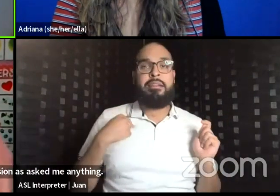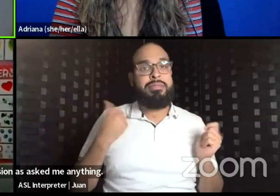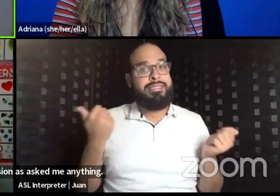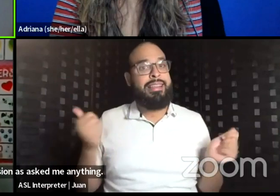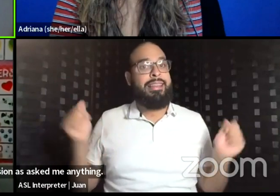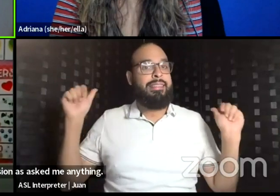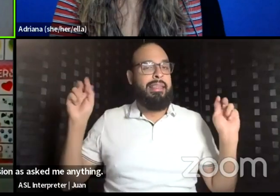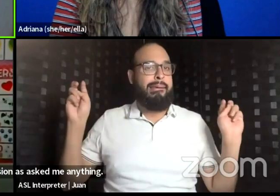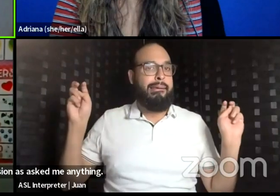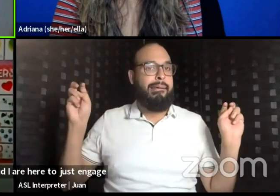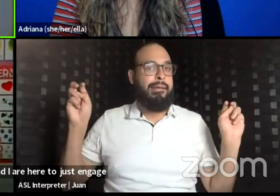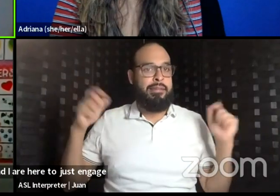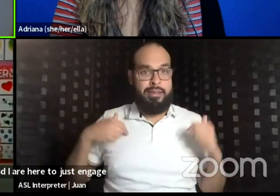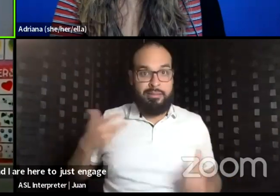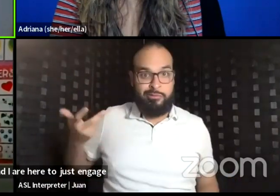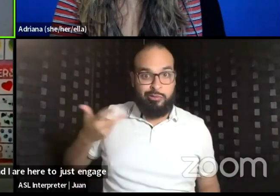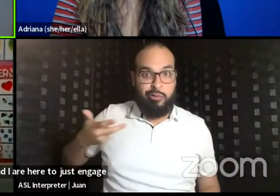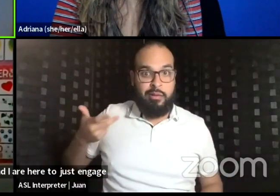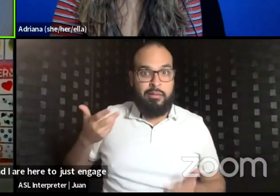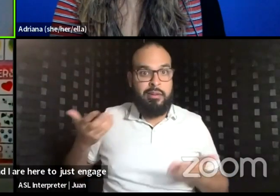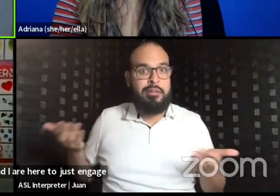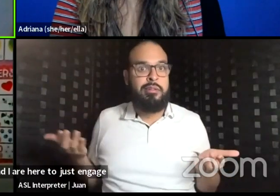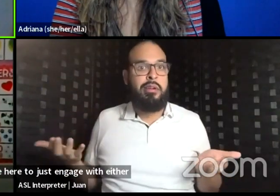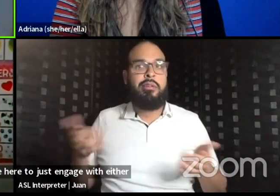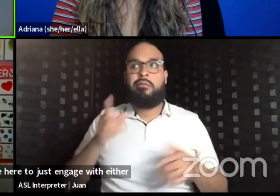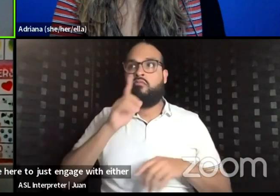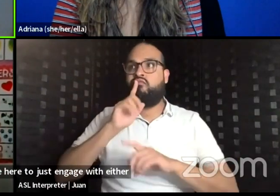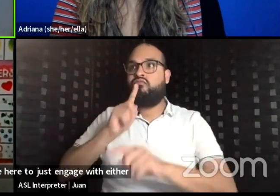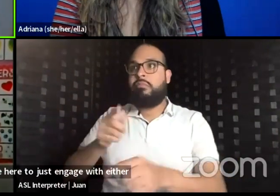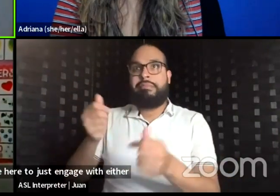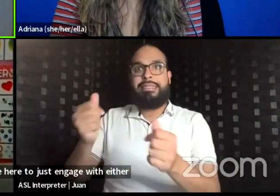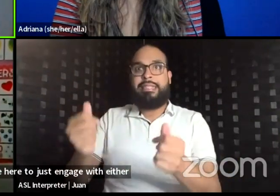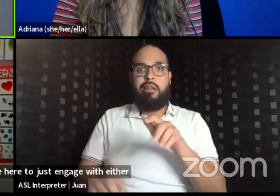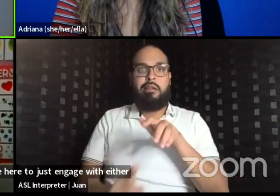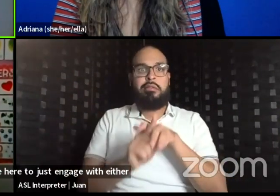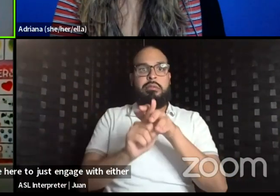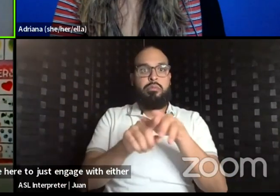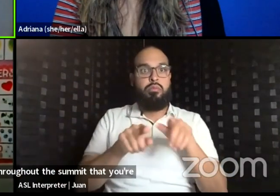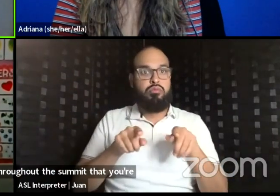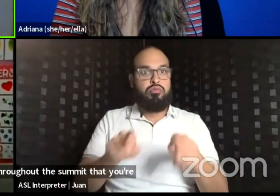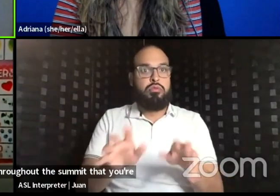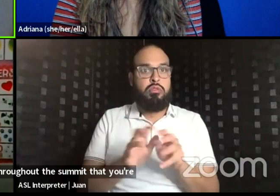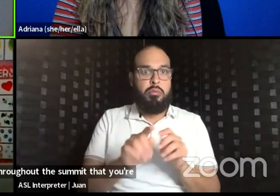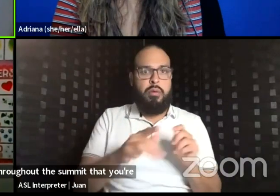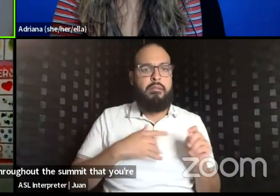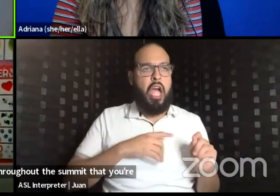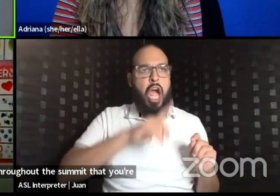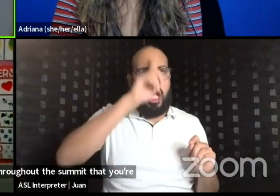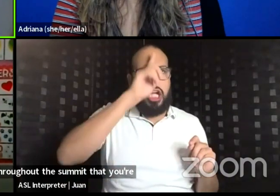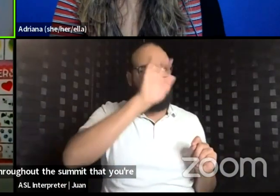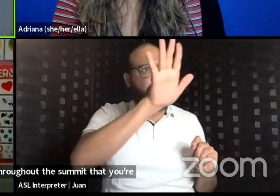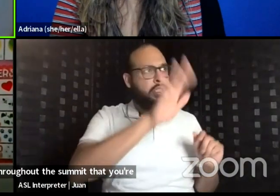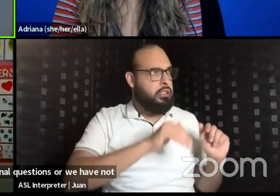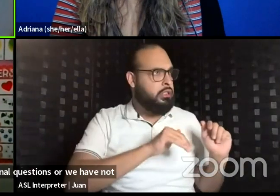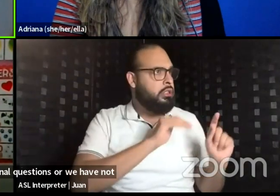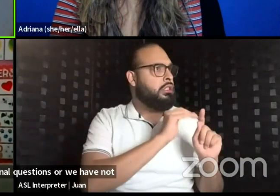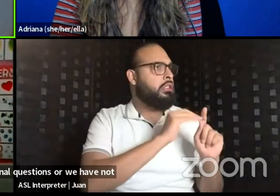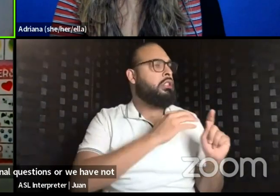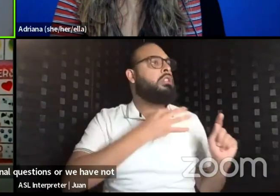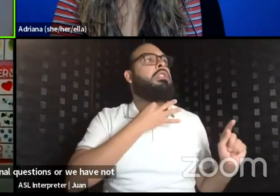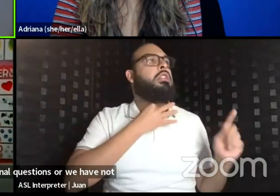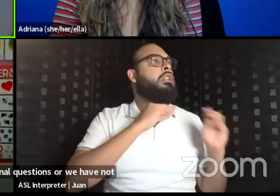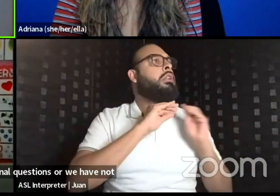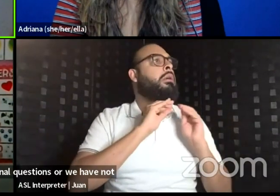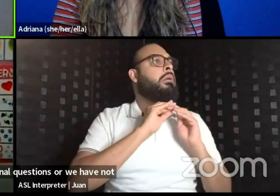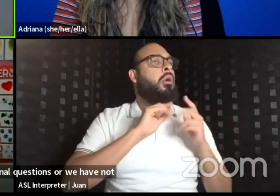just engage with either whatever has come up throughout the summit that you're like, oh, I have additional questions or we have not touched on yet, or